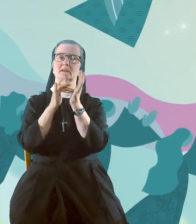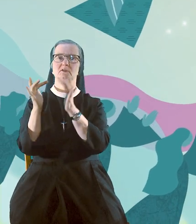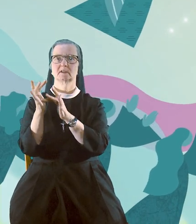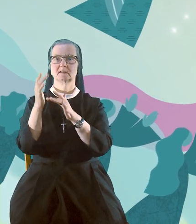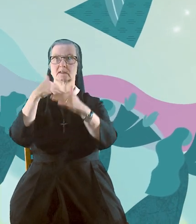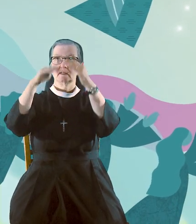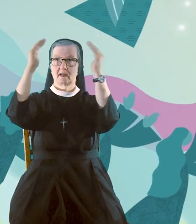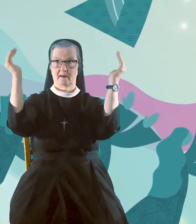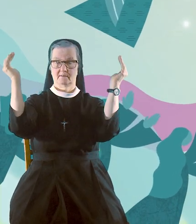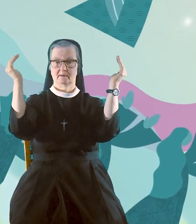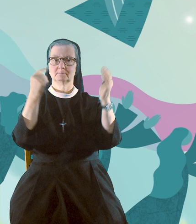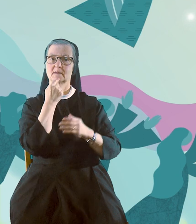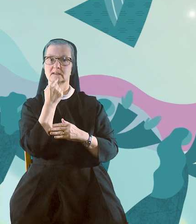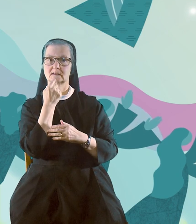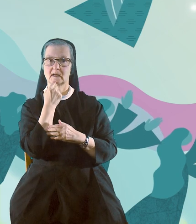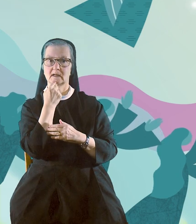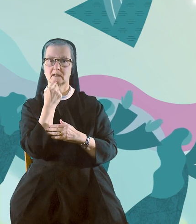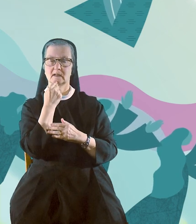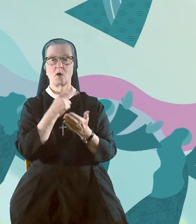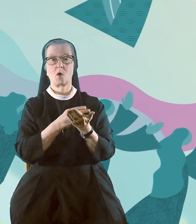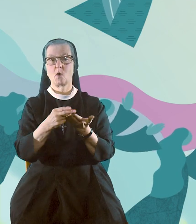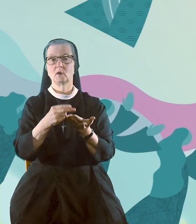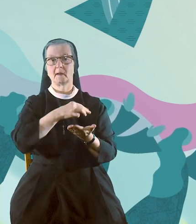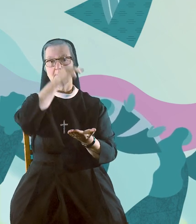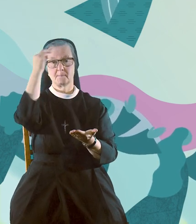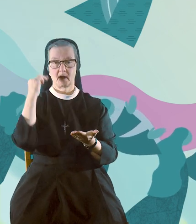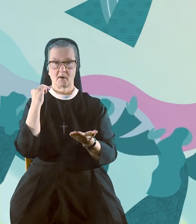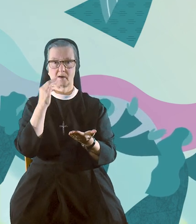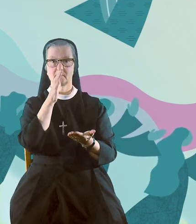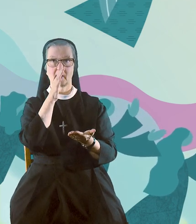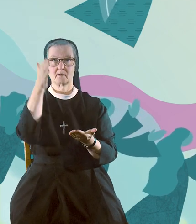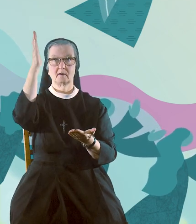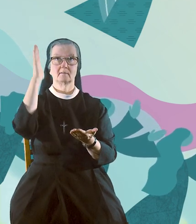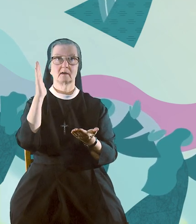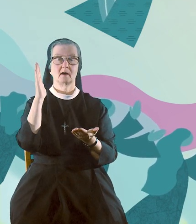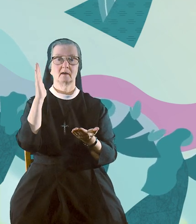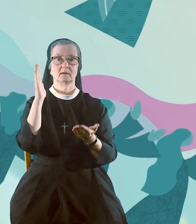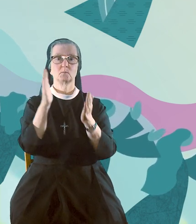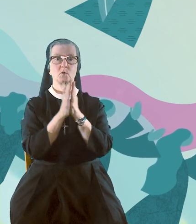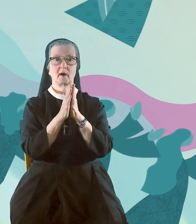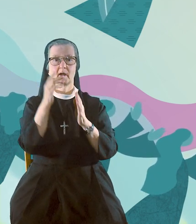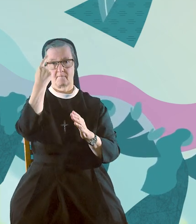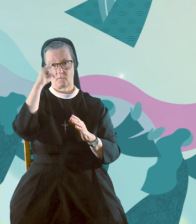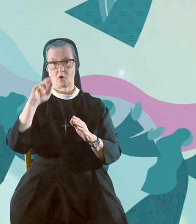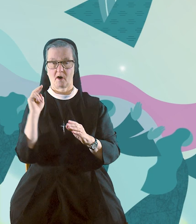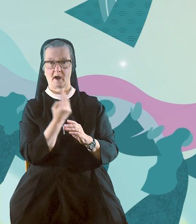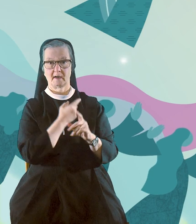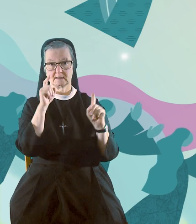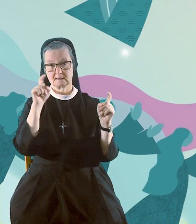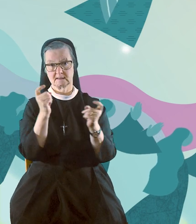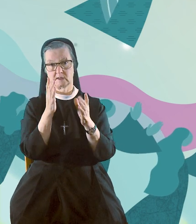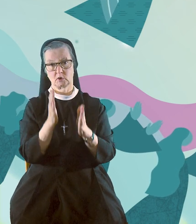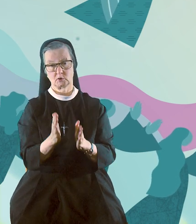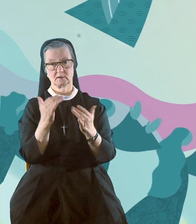heaven. So they say, Holy Mary, Mother of God, pray for